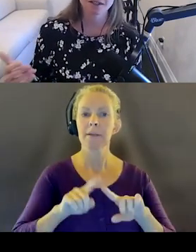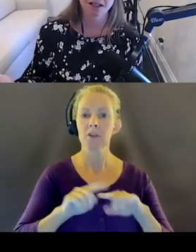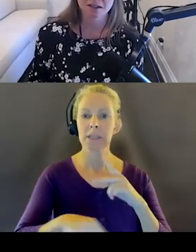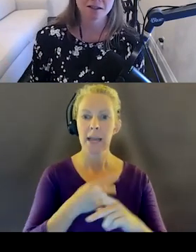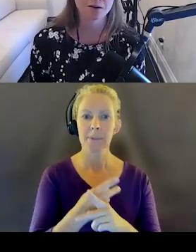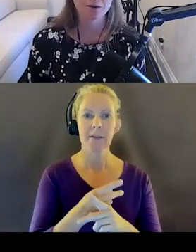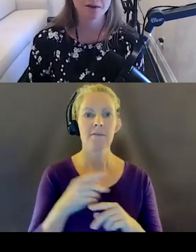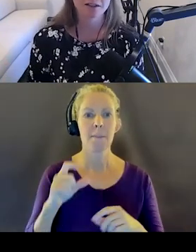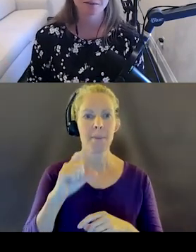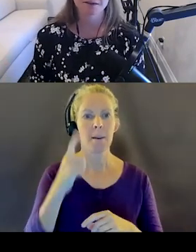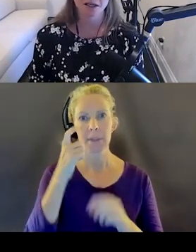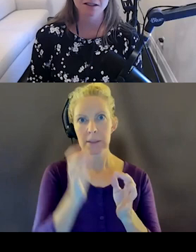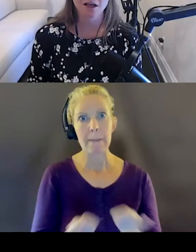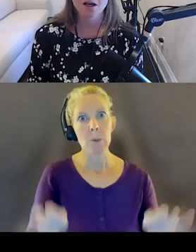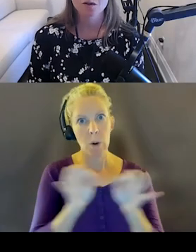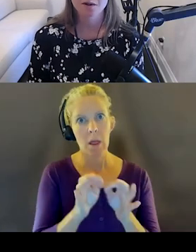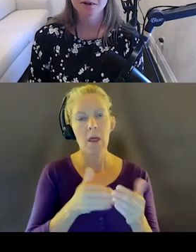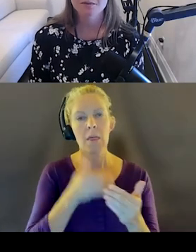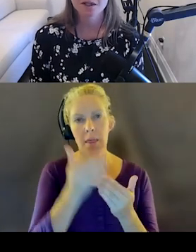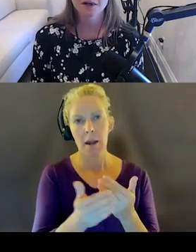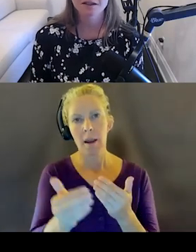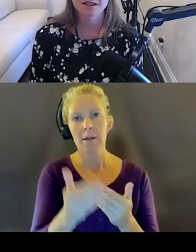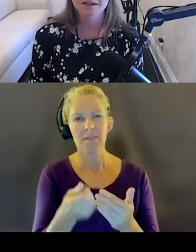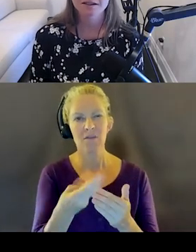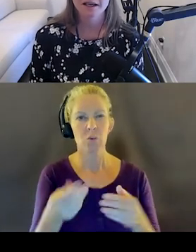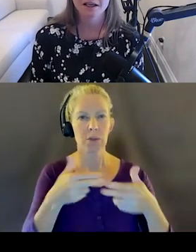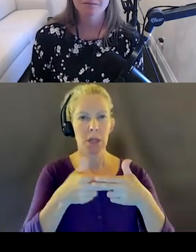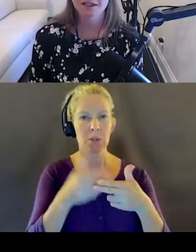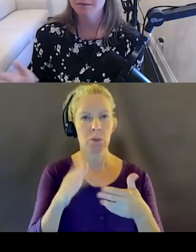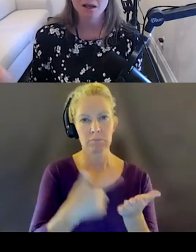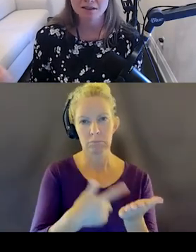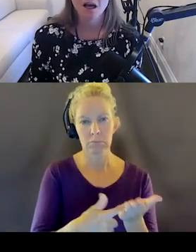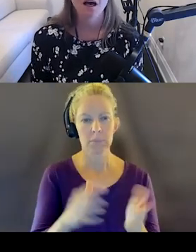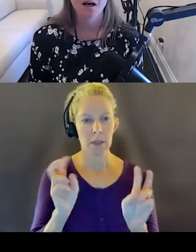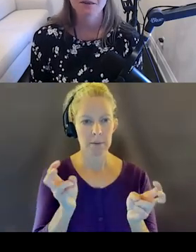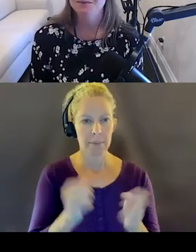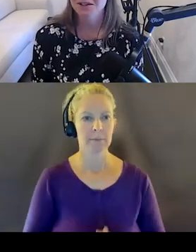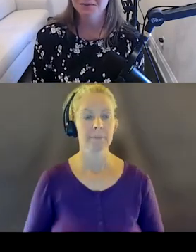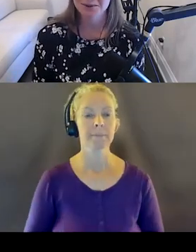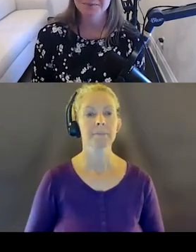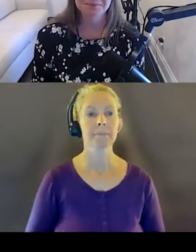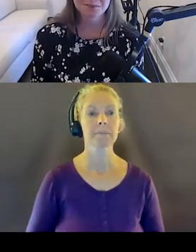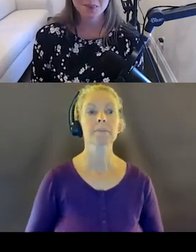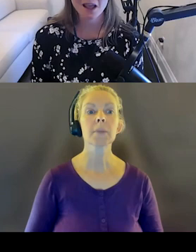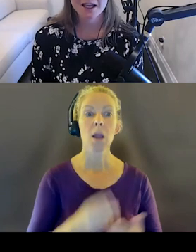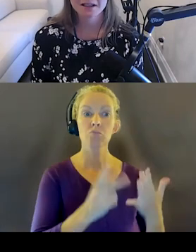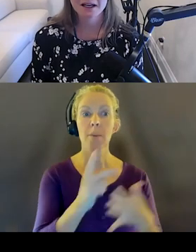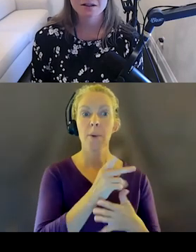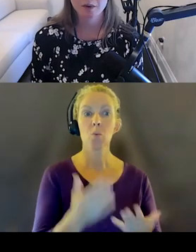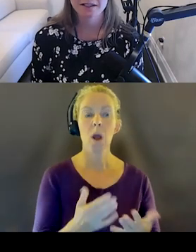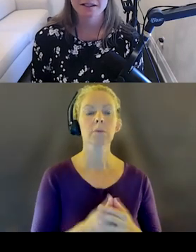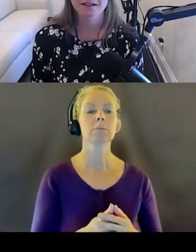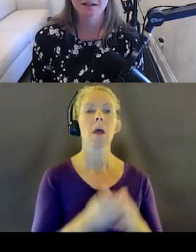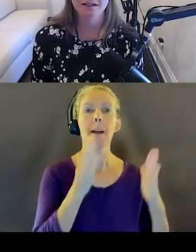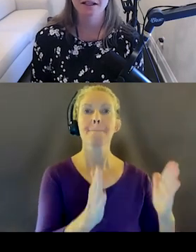talk about different states, et cetera, throughout the next couple of slides. So our primary button is a box. It's medium blue. And it